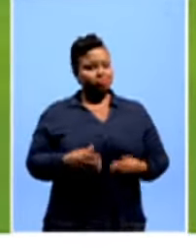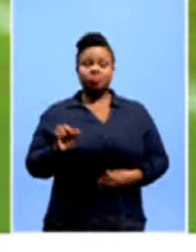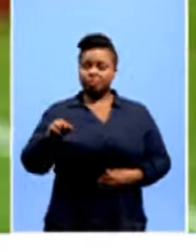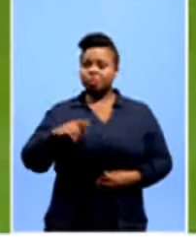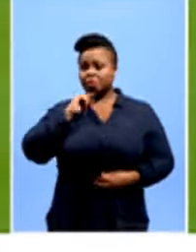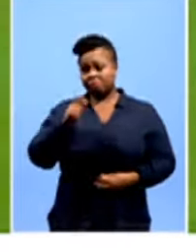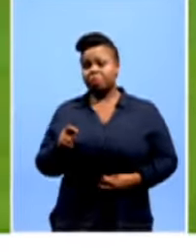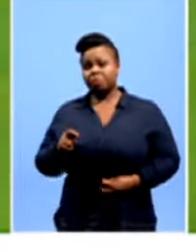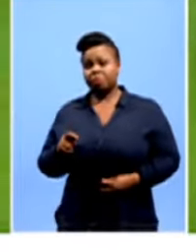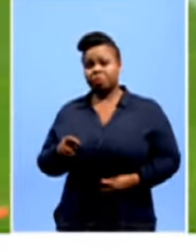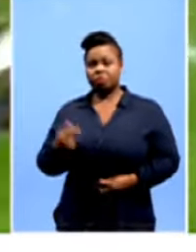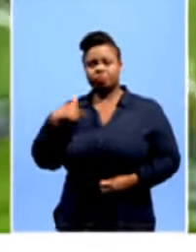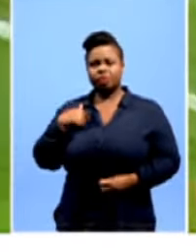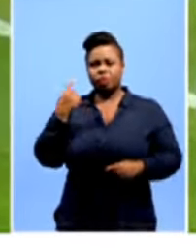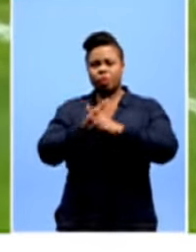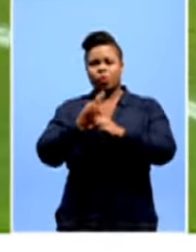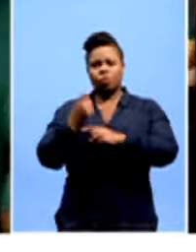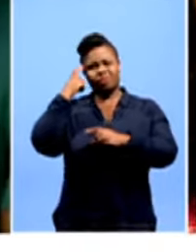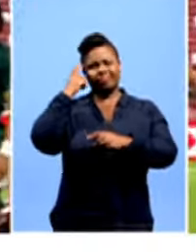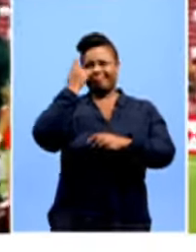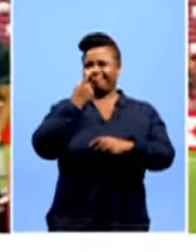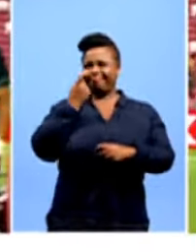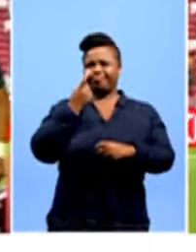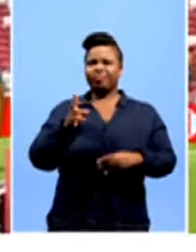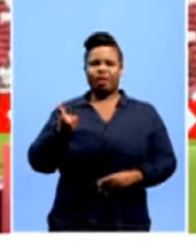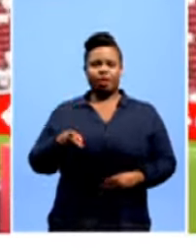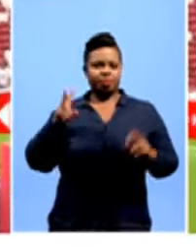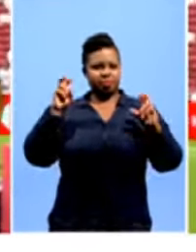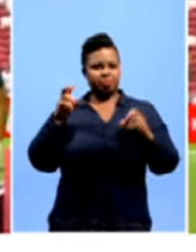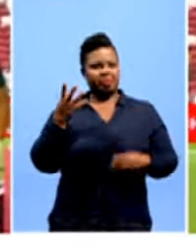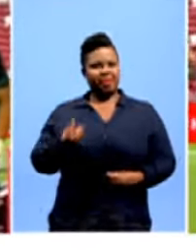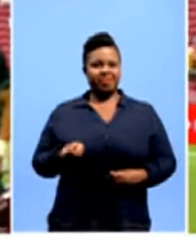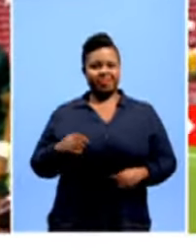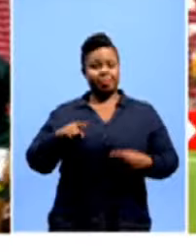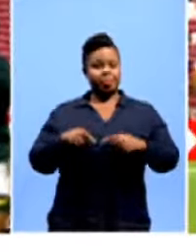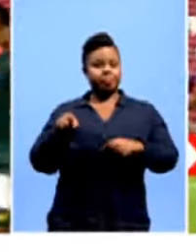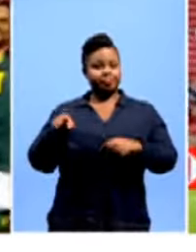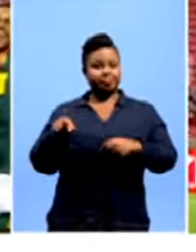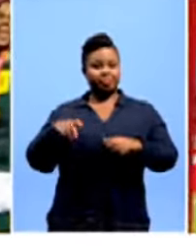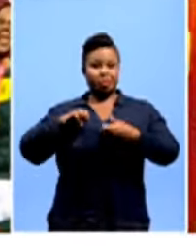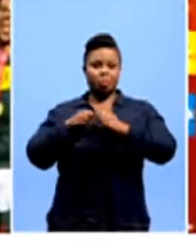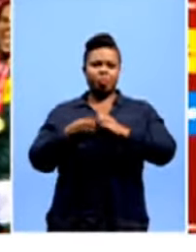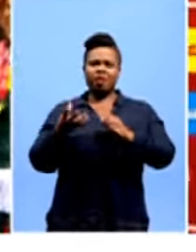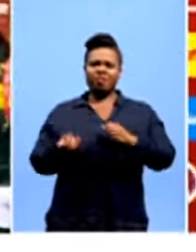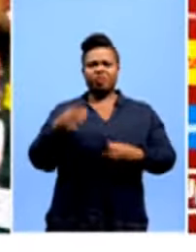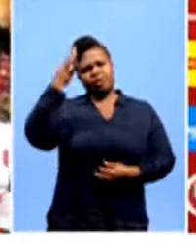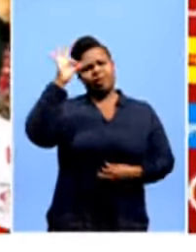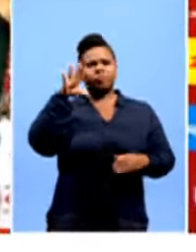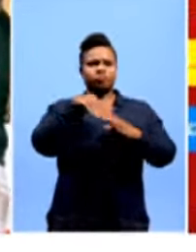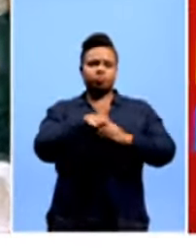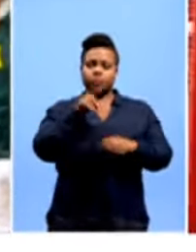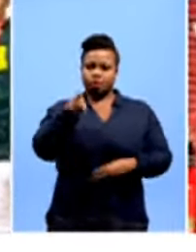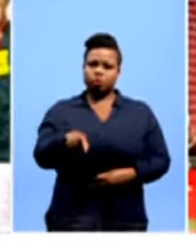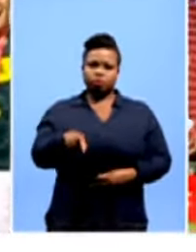I've always had a question and also an issue with that is that the government has to come into play.